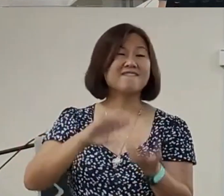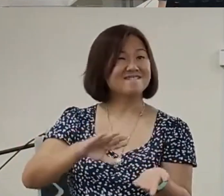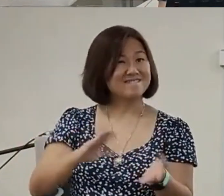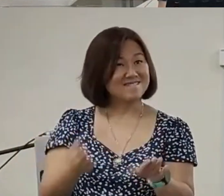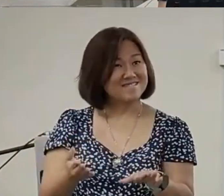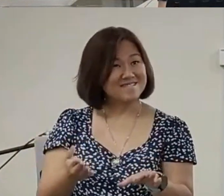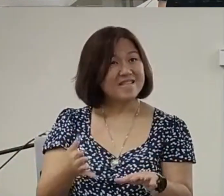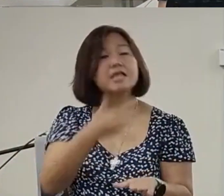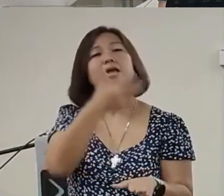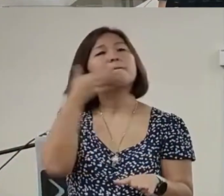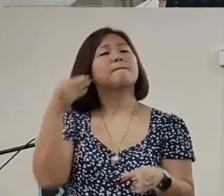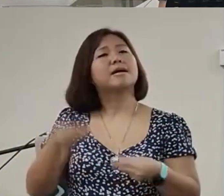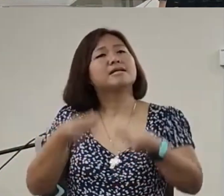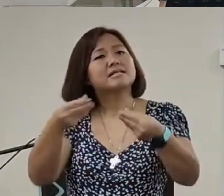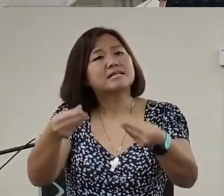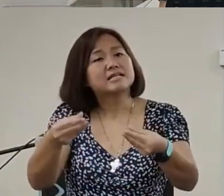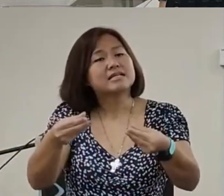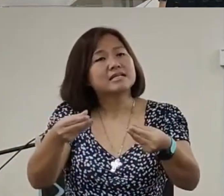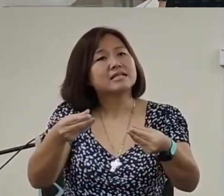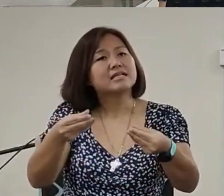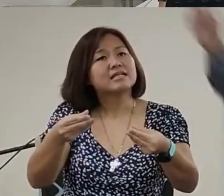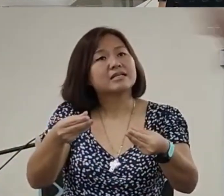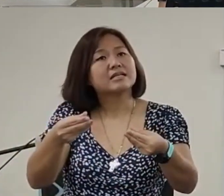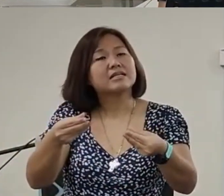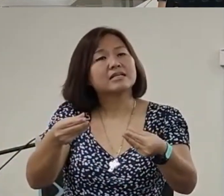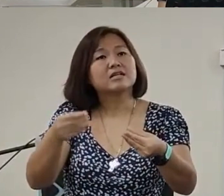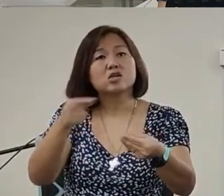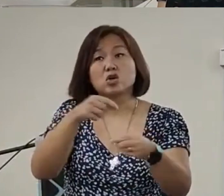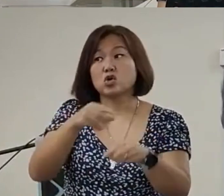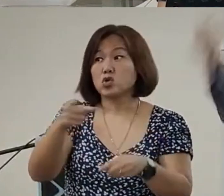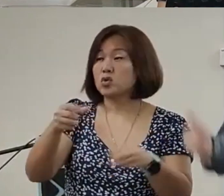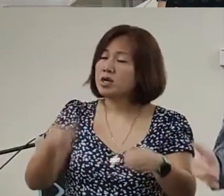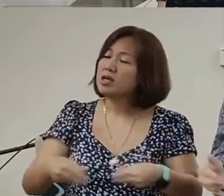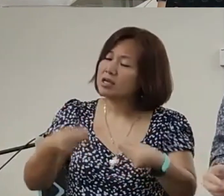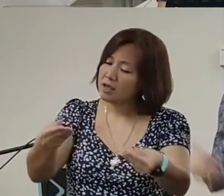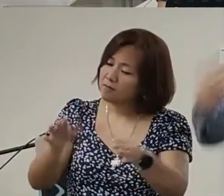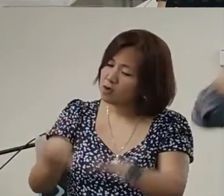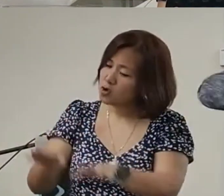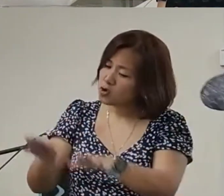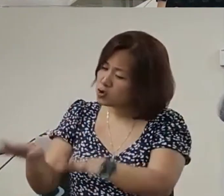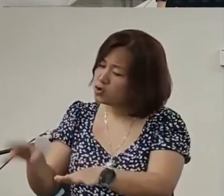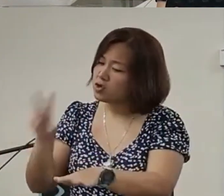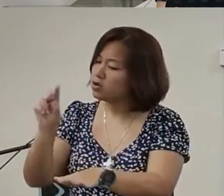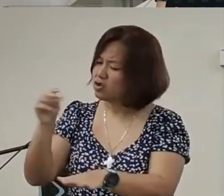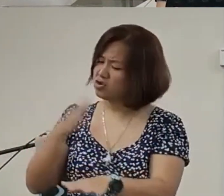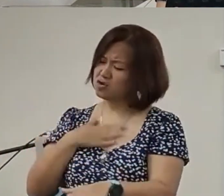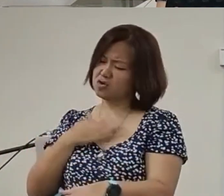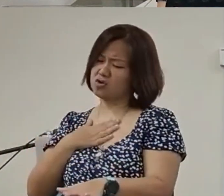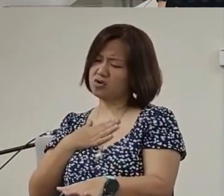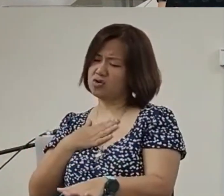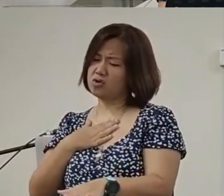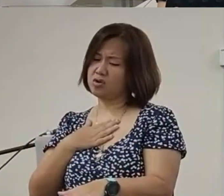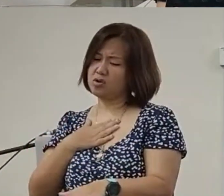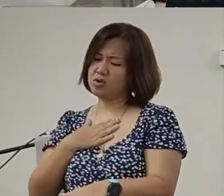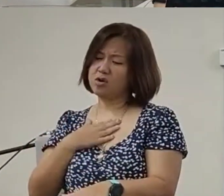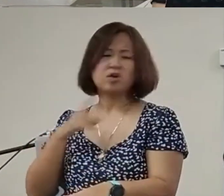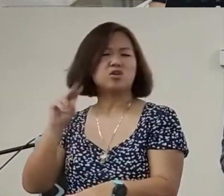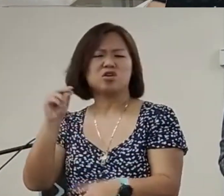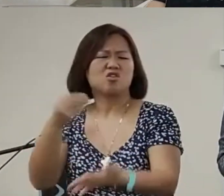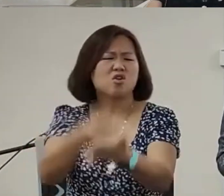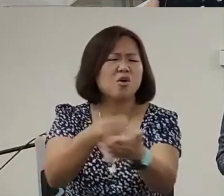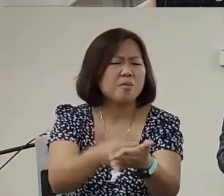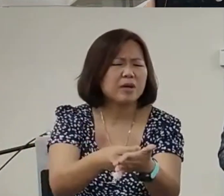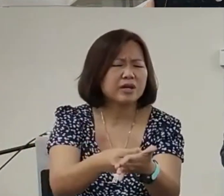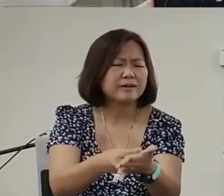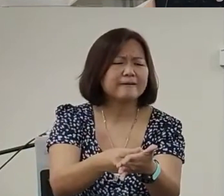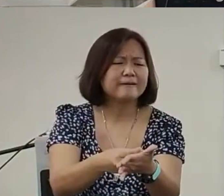the best gifti can giveto my childthe best giftyou can giveyour childrenit notyourselfit's notyour money